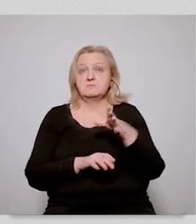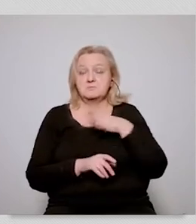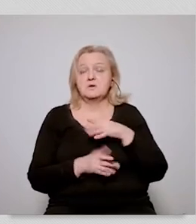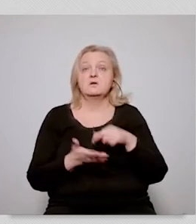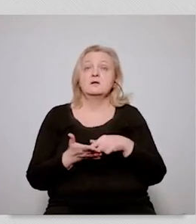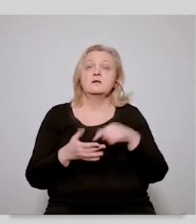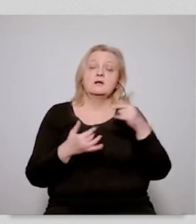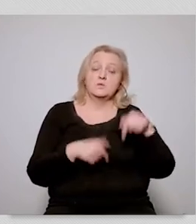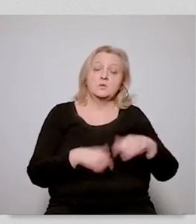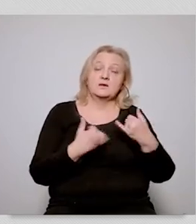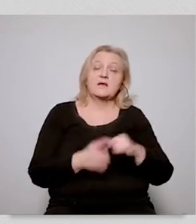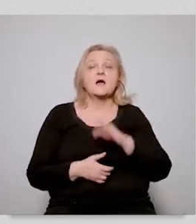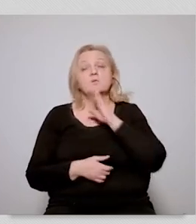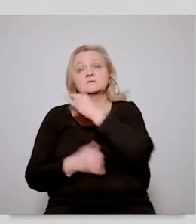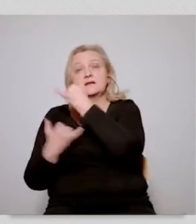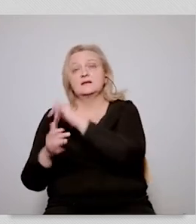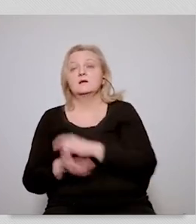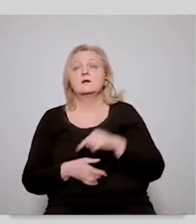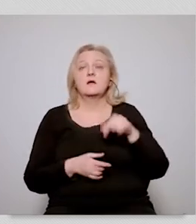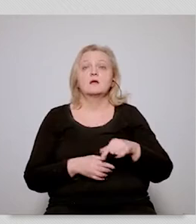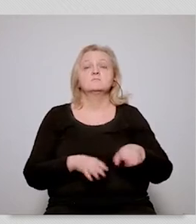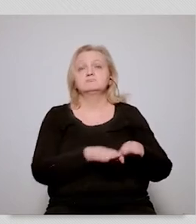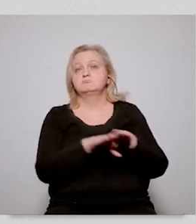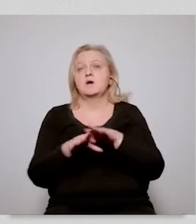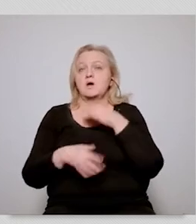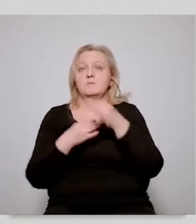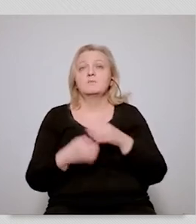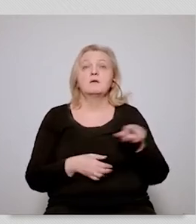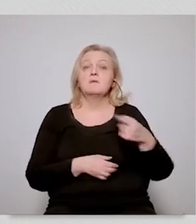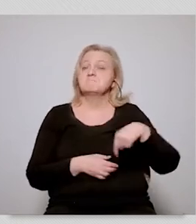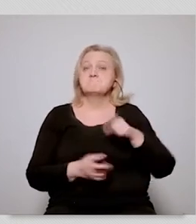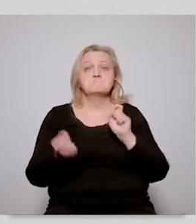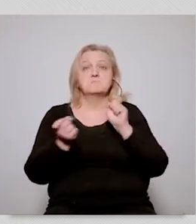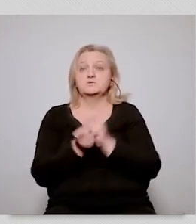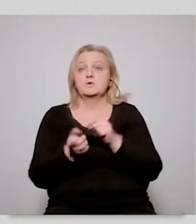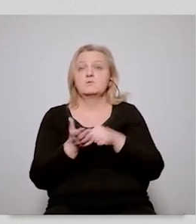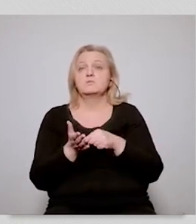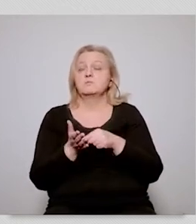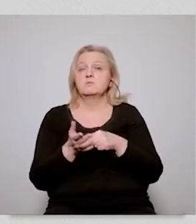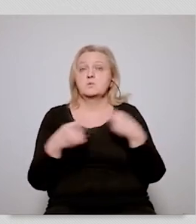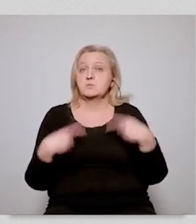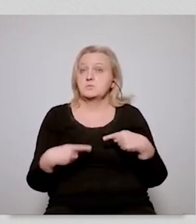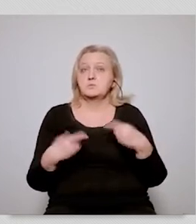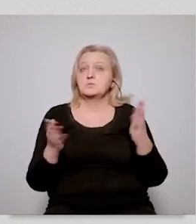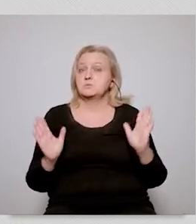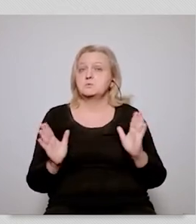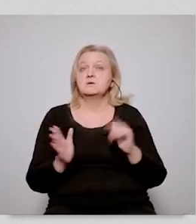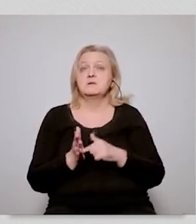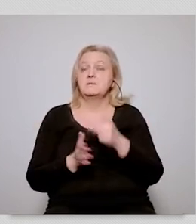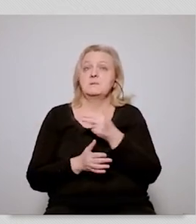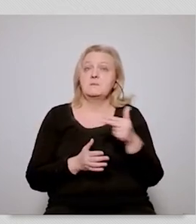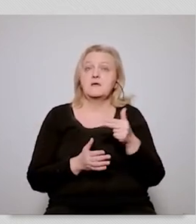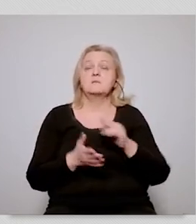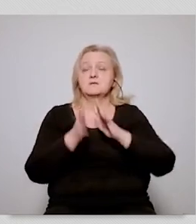parties and it was different than what we see in the us they all spoke in one voice nobody challenged the